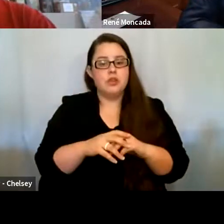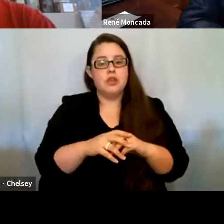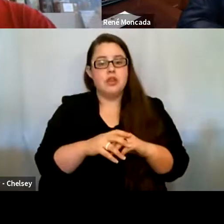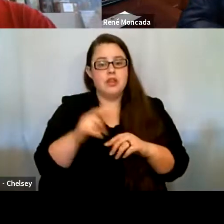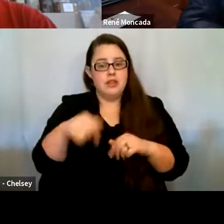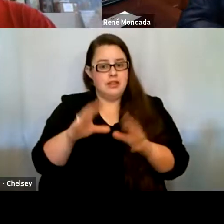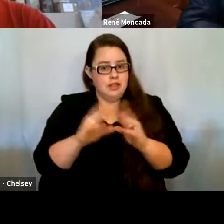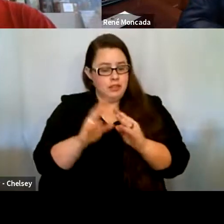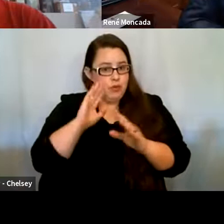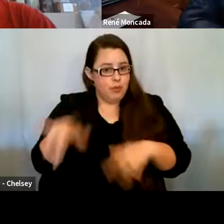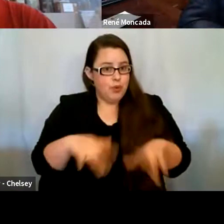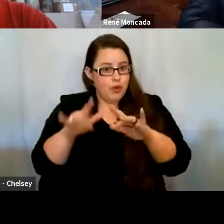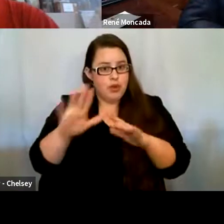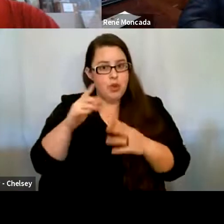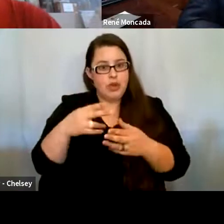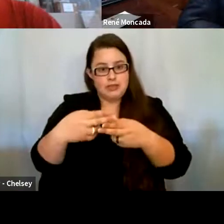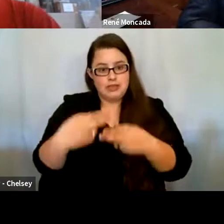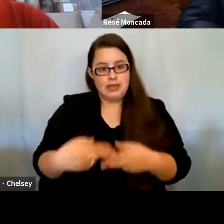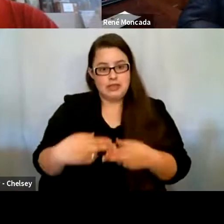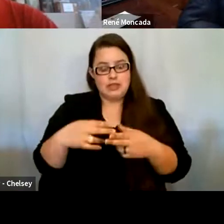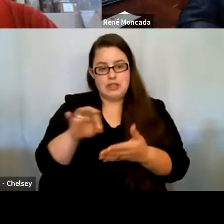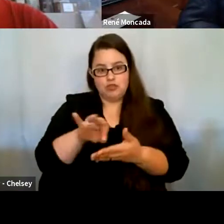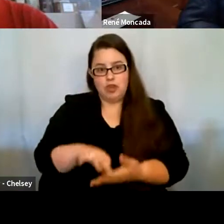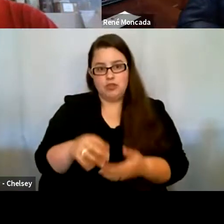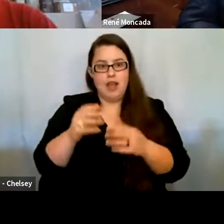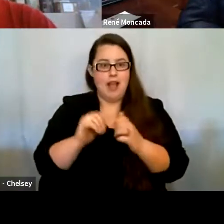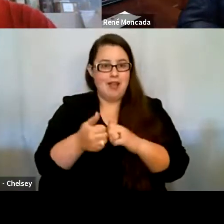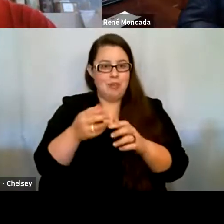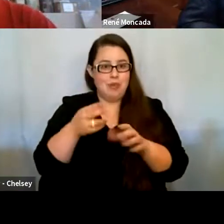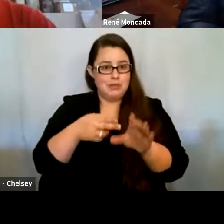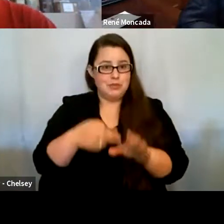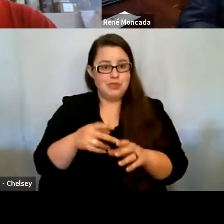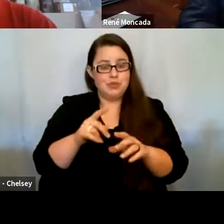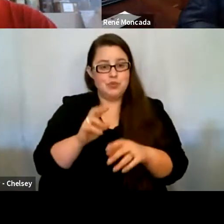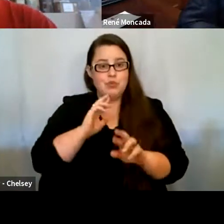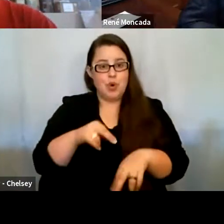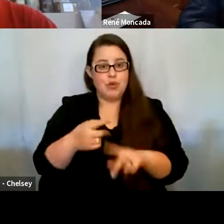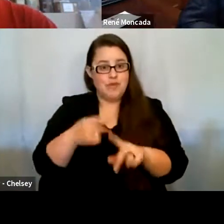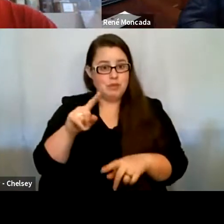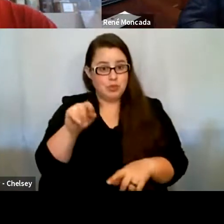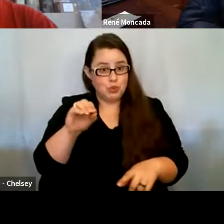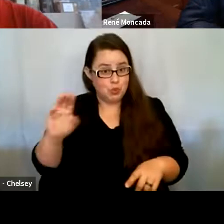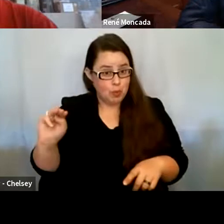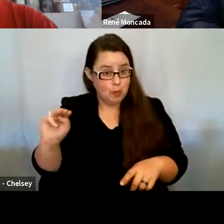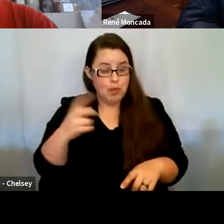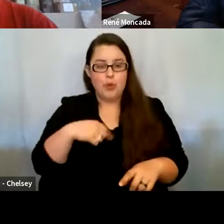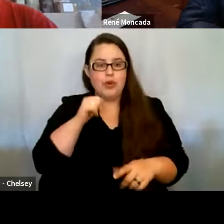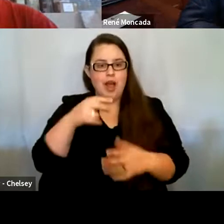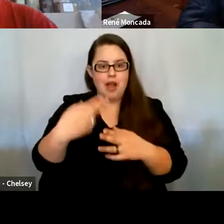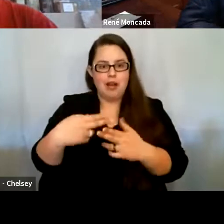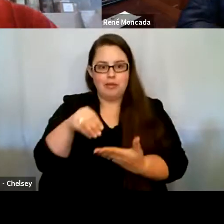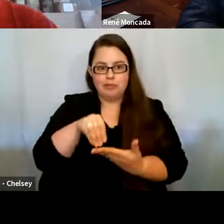being recorded. Your attendance is tracked via the participants report generated by Zoom. We are not taking attention via